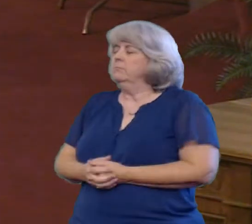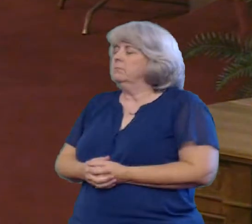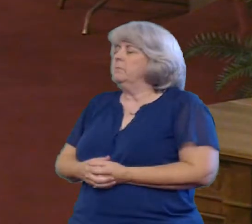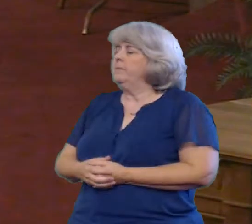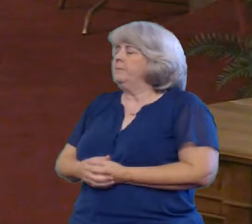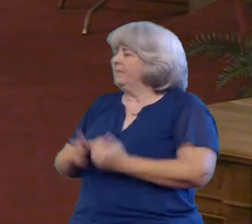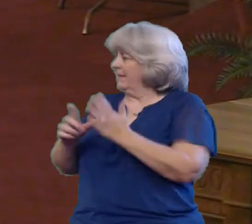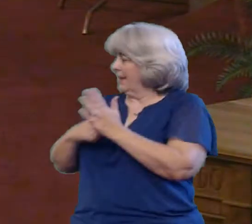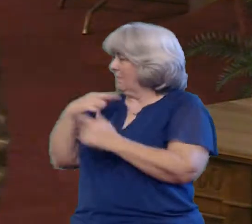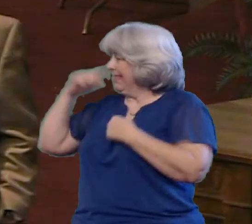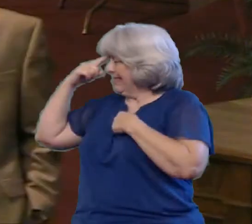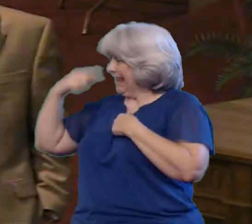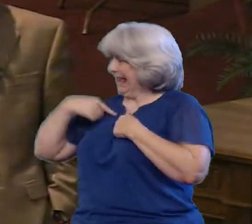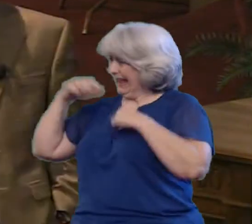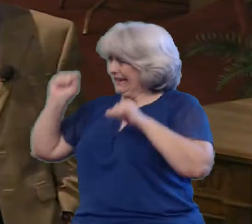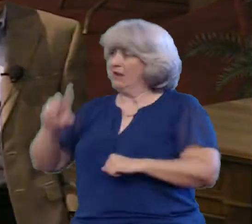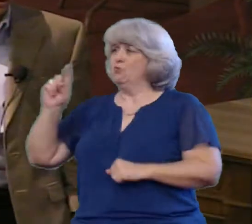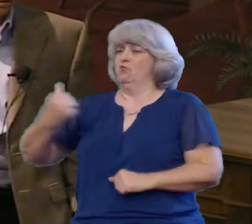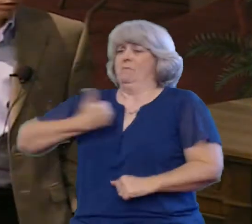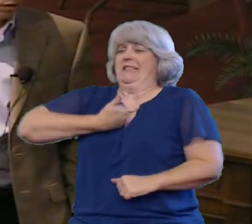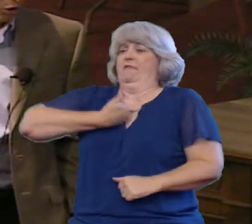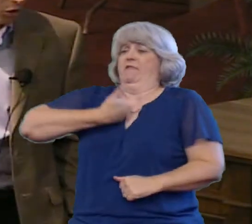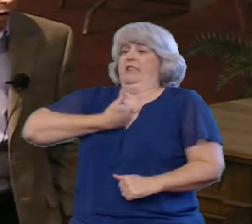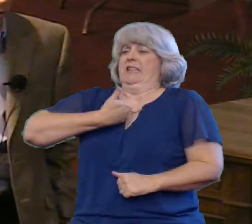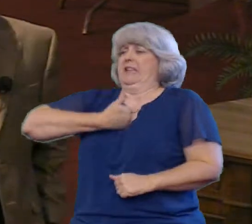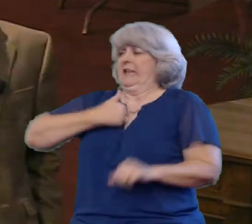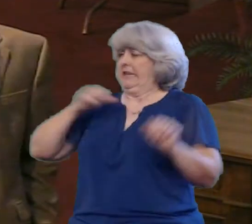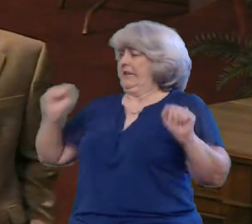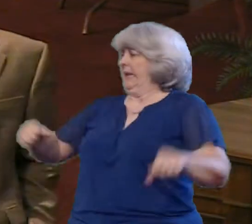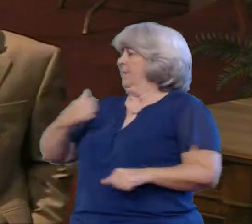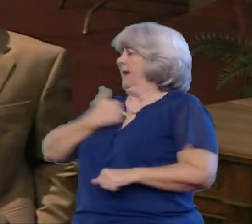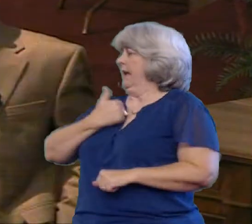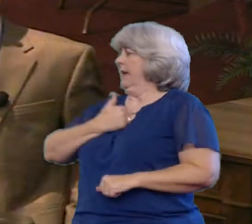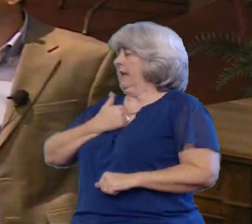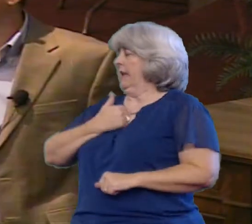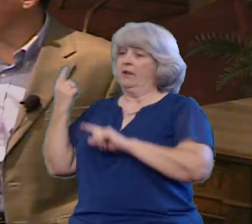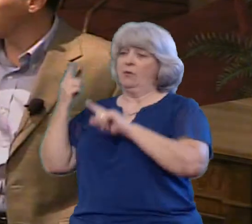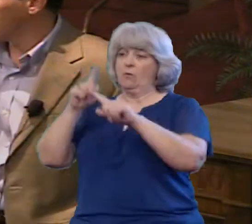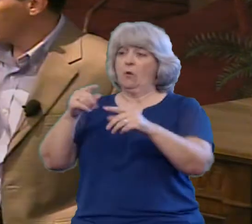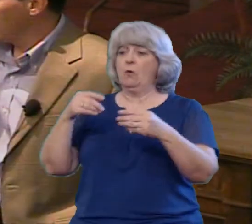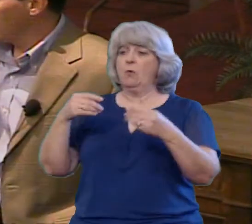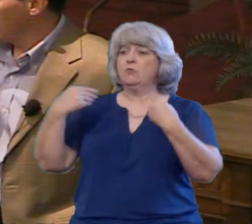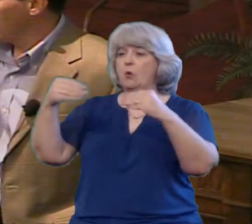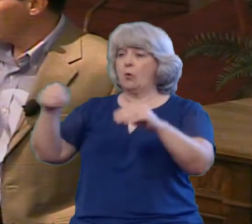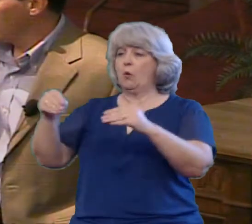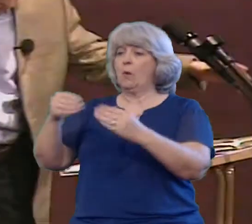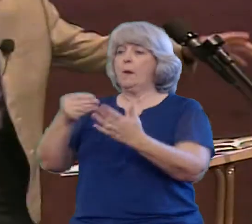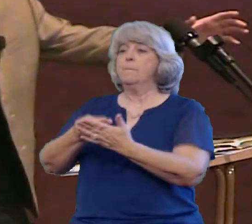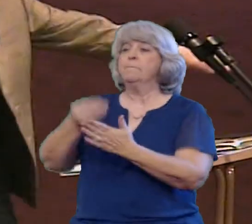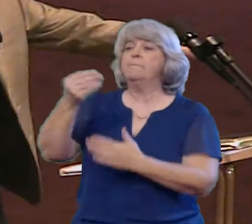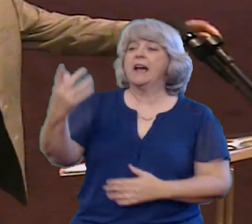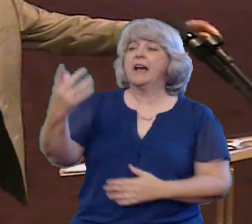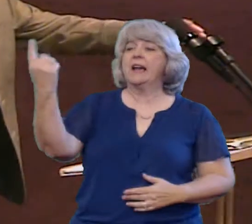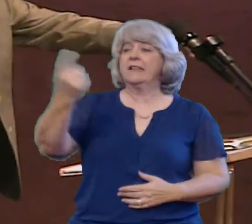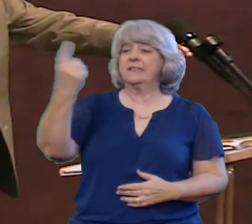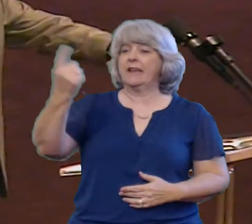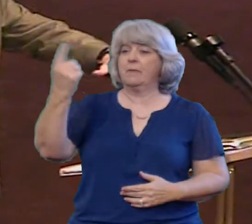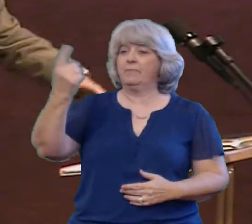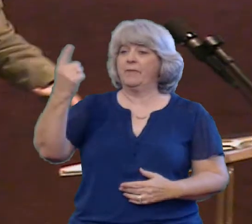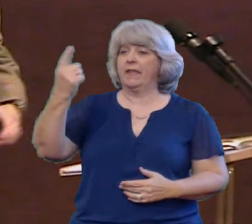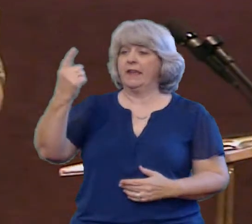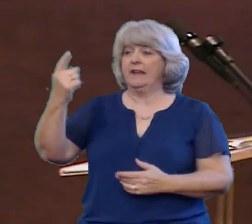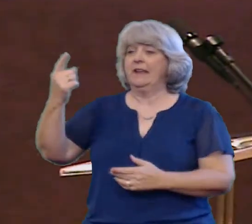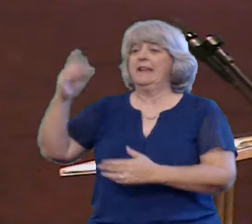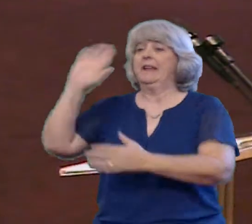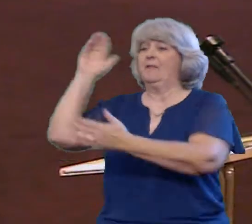and manage the crisis all on our own You go to the store and you buy a new product And and you take it and you dump it all out on the floor